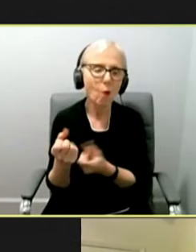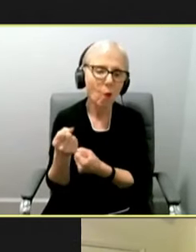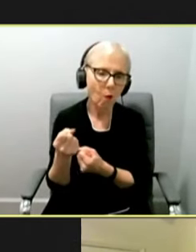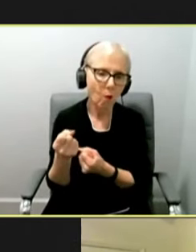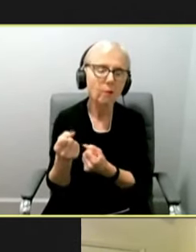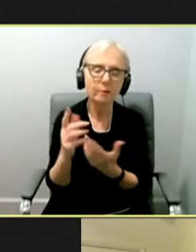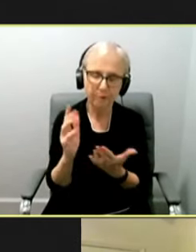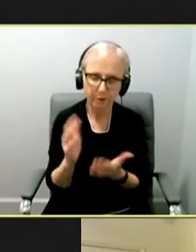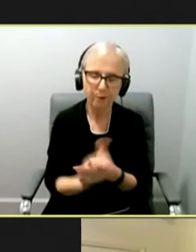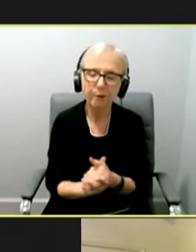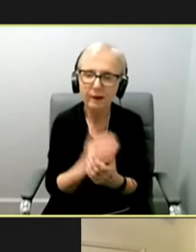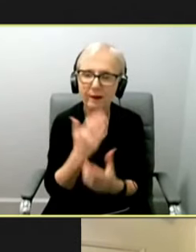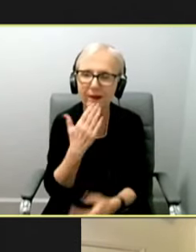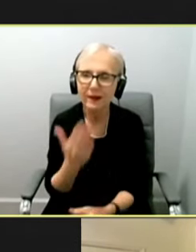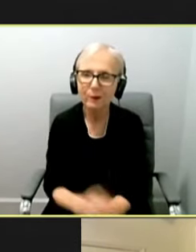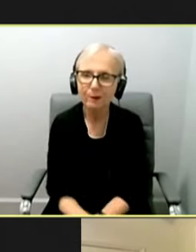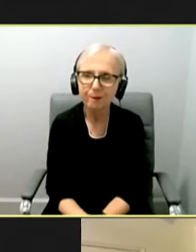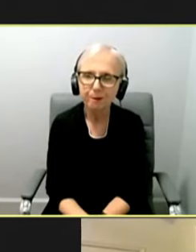All let's go to Gabrielle Franklin.